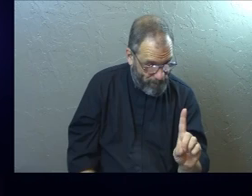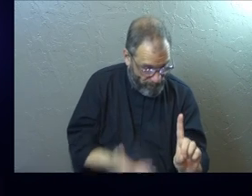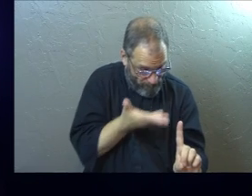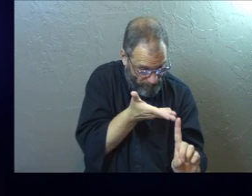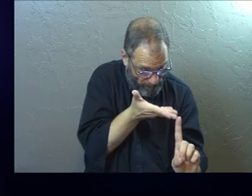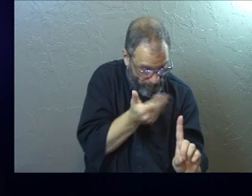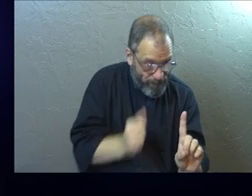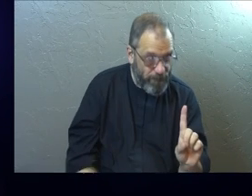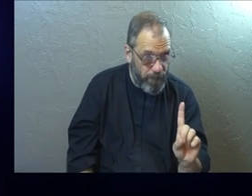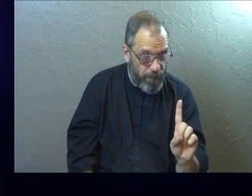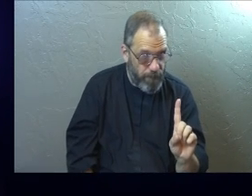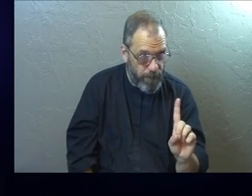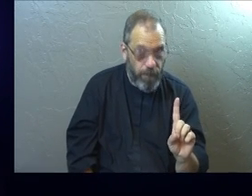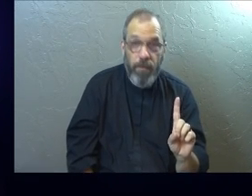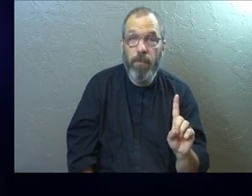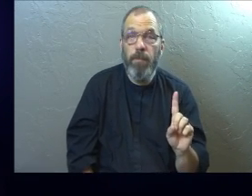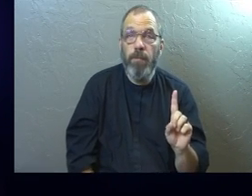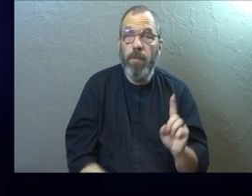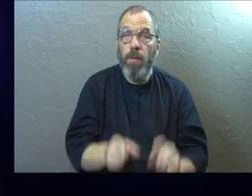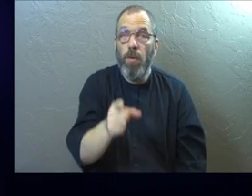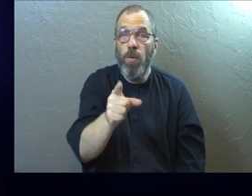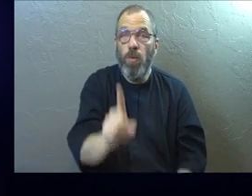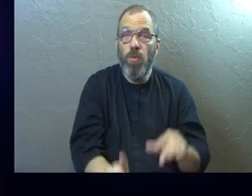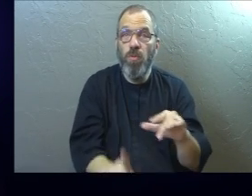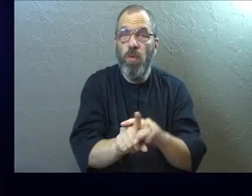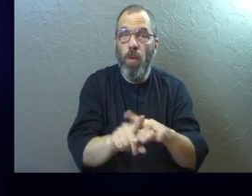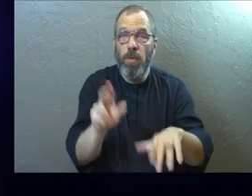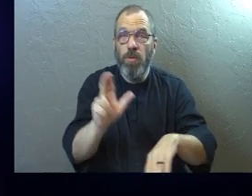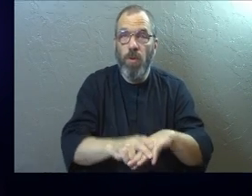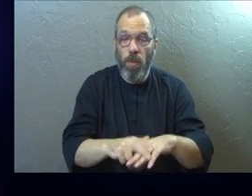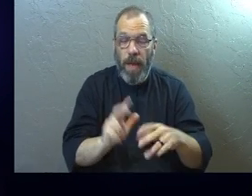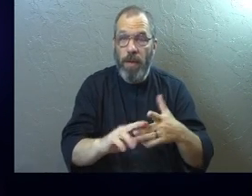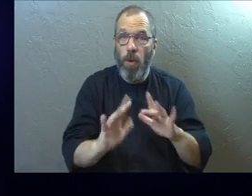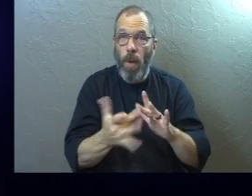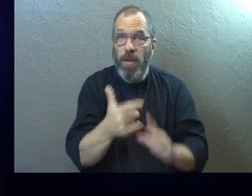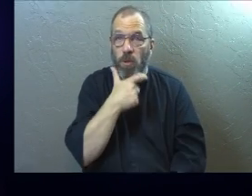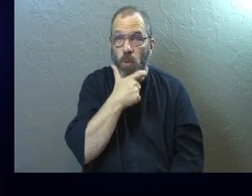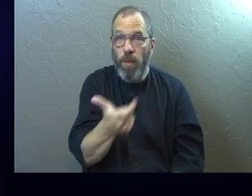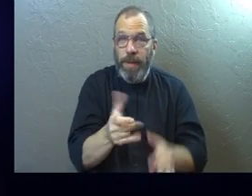And you're here today. You're online today.